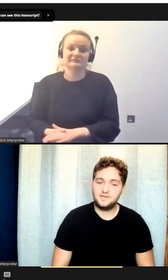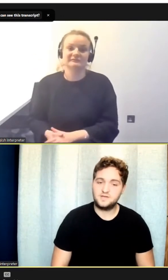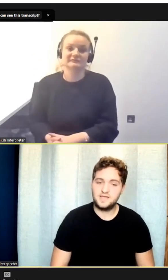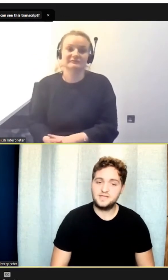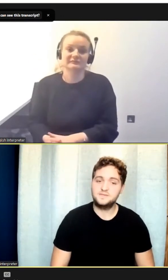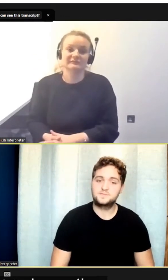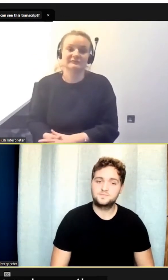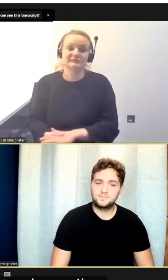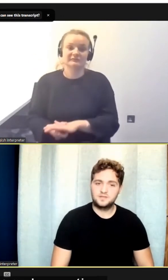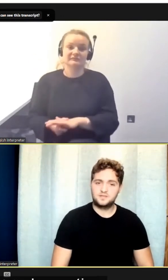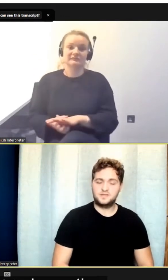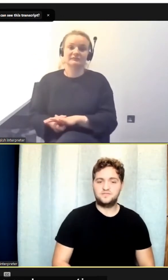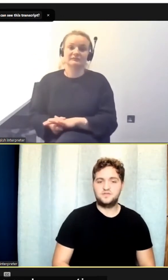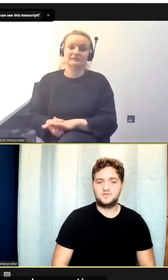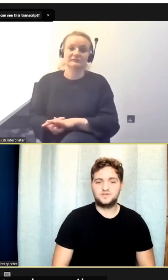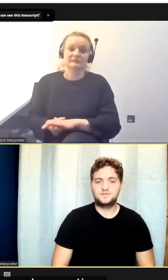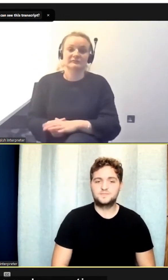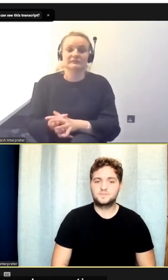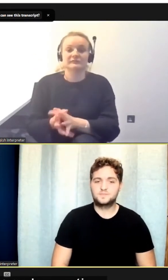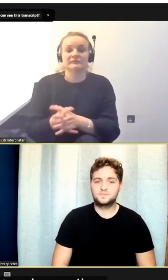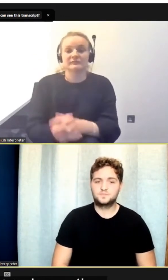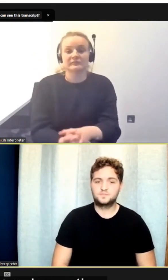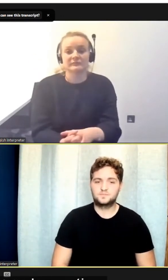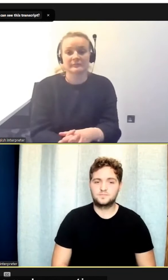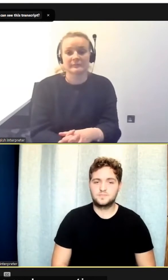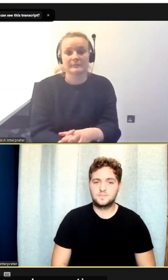Yeah. Okay. Thank you very much.